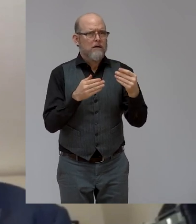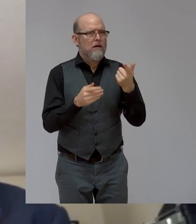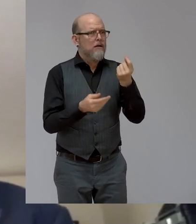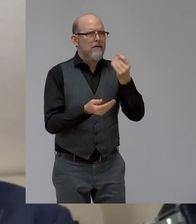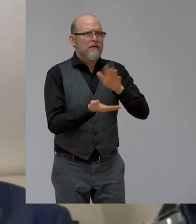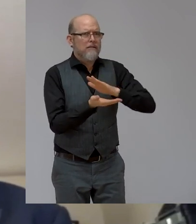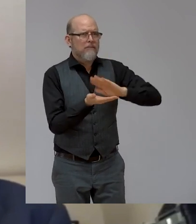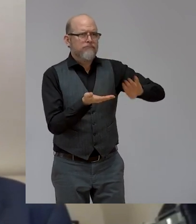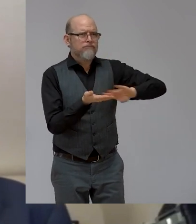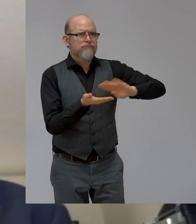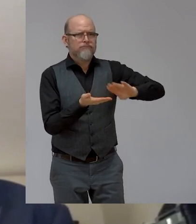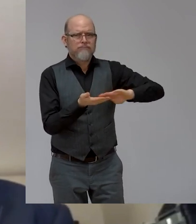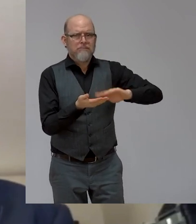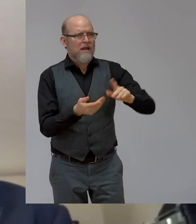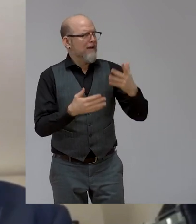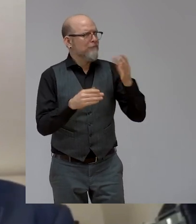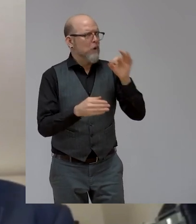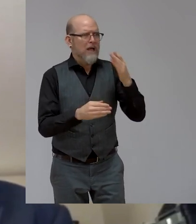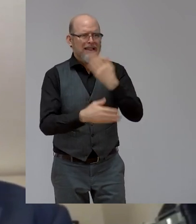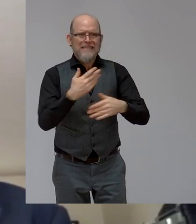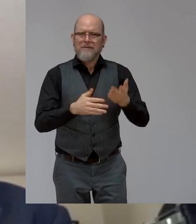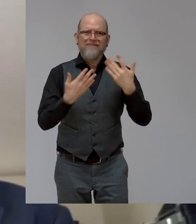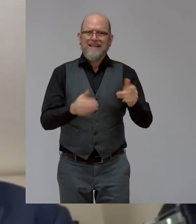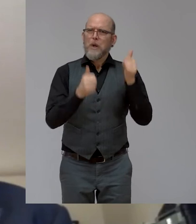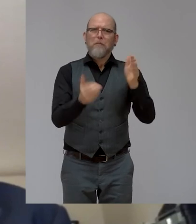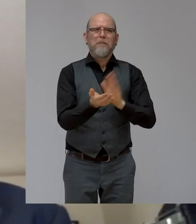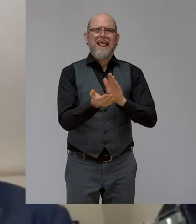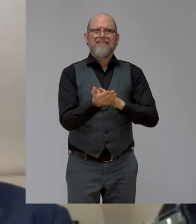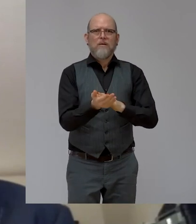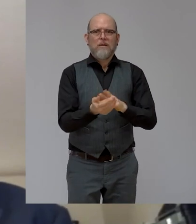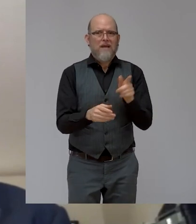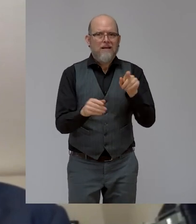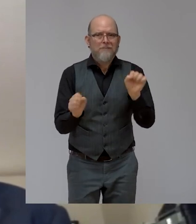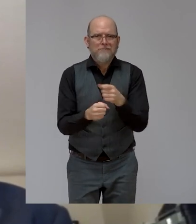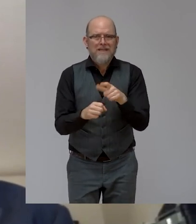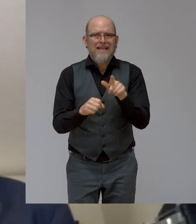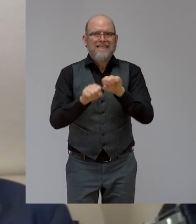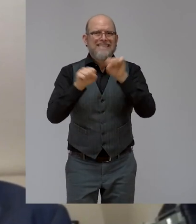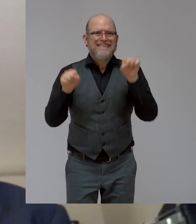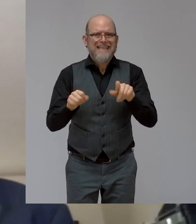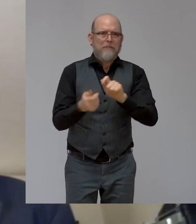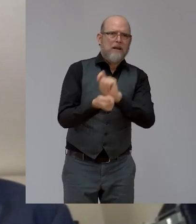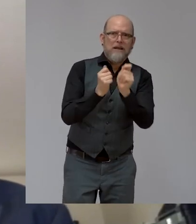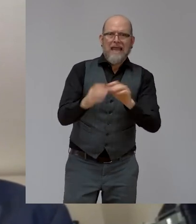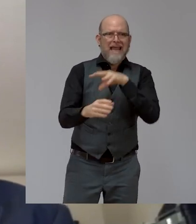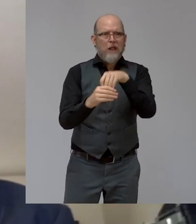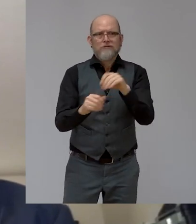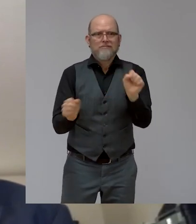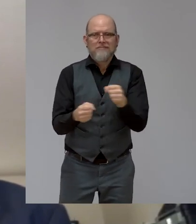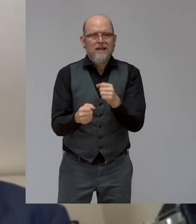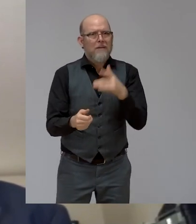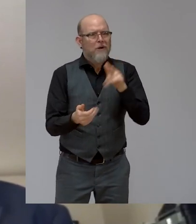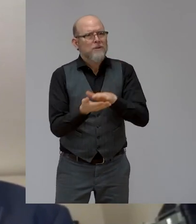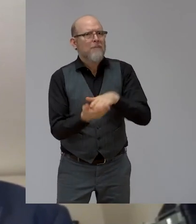I think that we need to stop celebrating everything and just